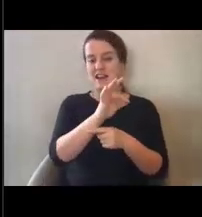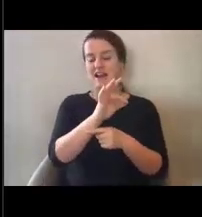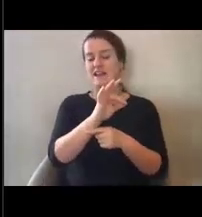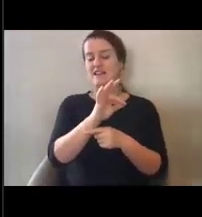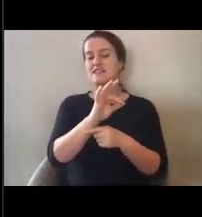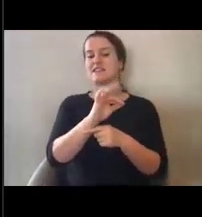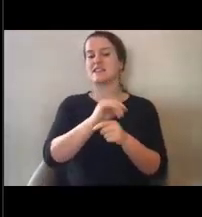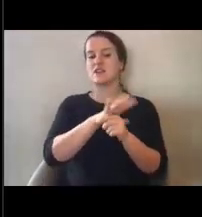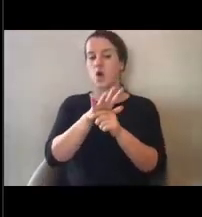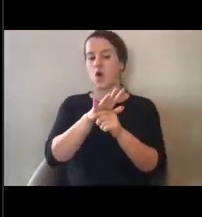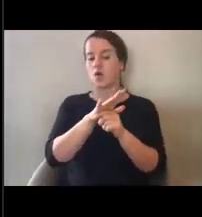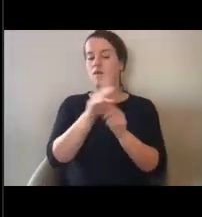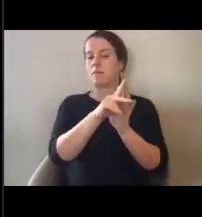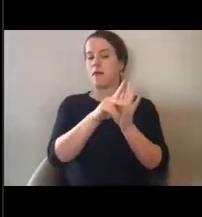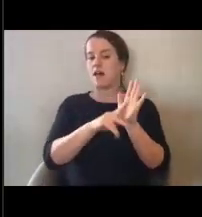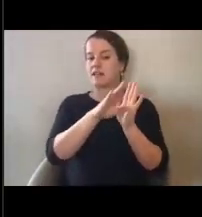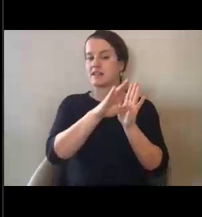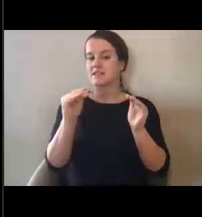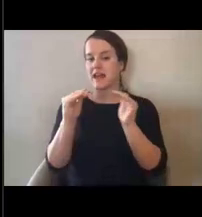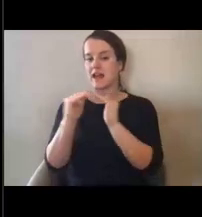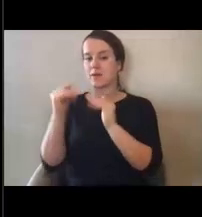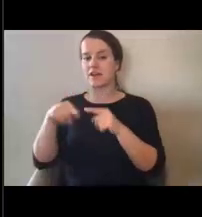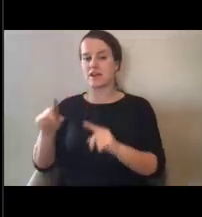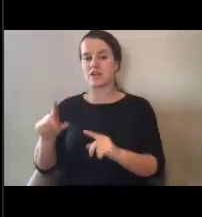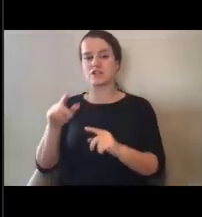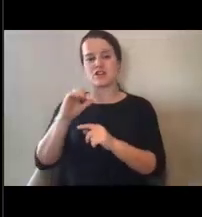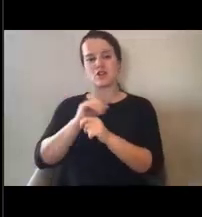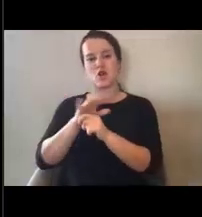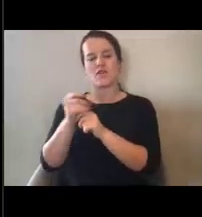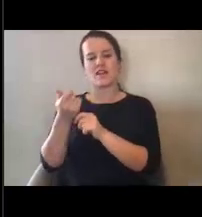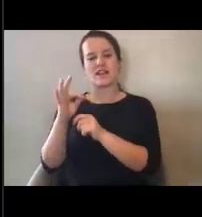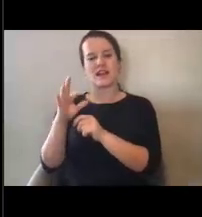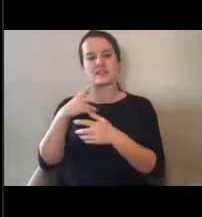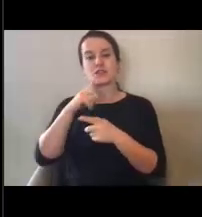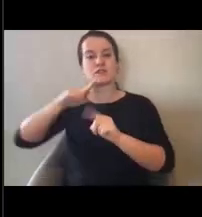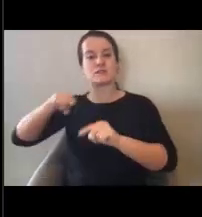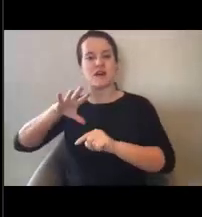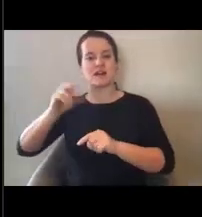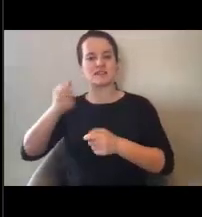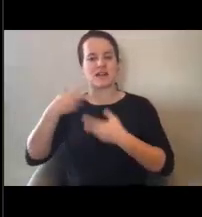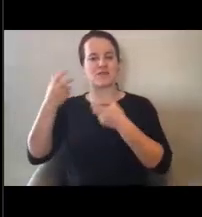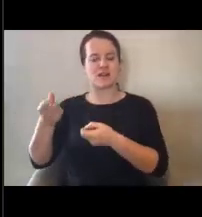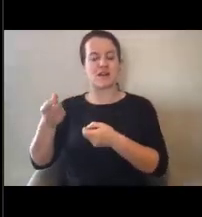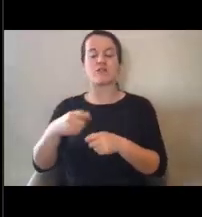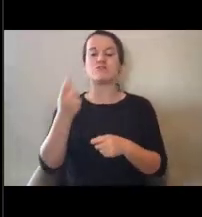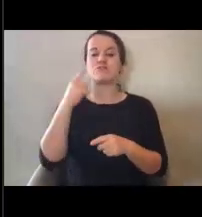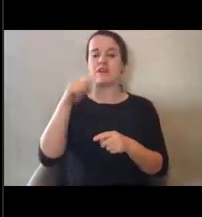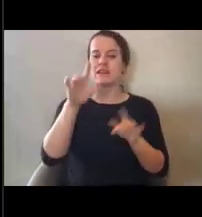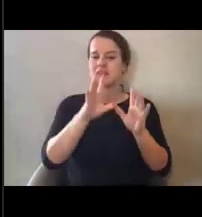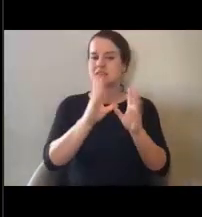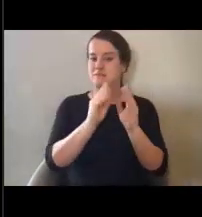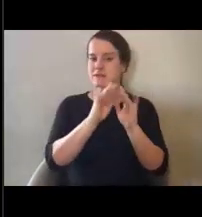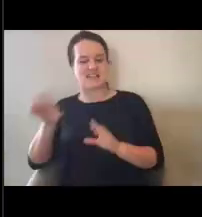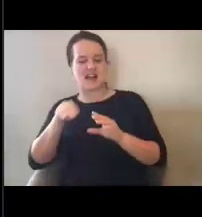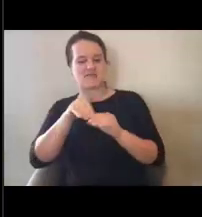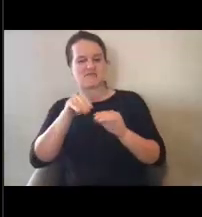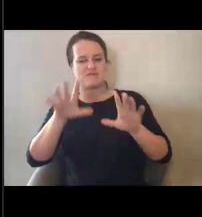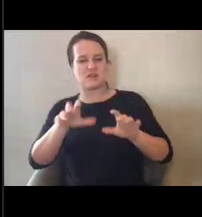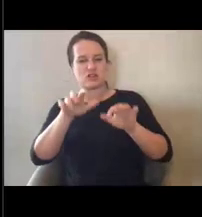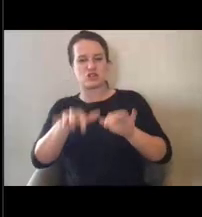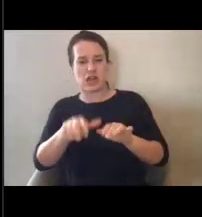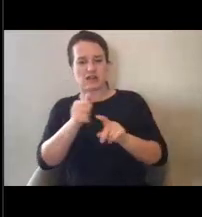in COVID-19 response and recovery. This meeting is being recorded and will be available online at a later date.